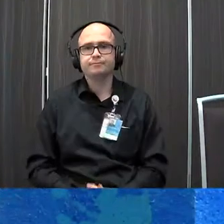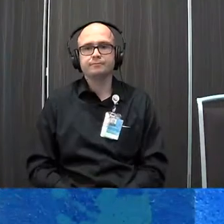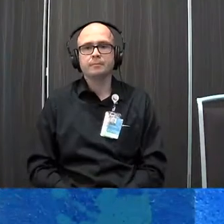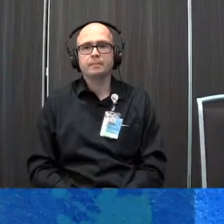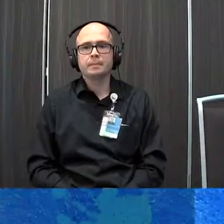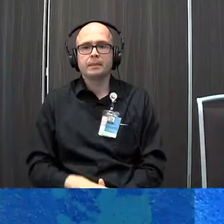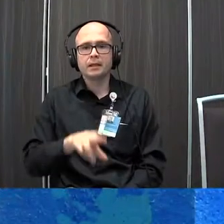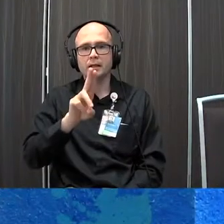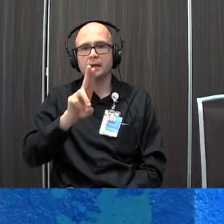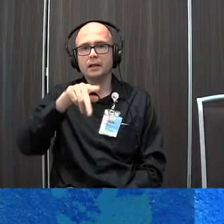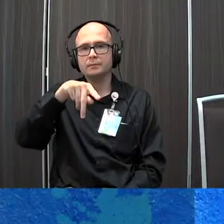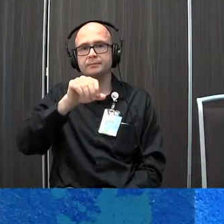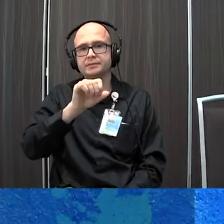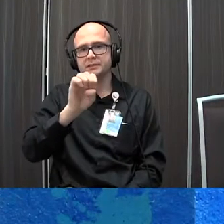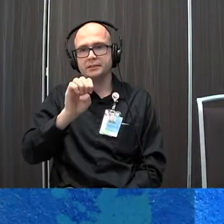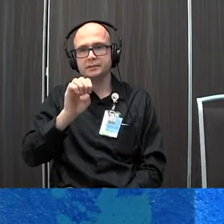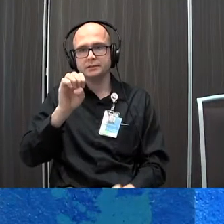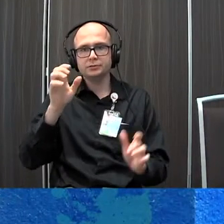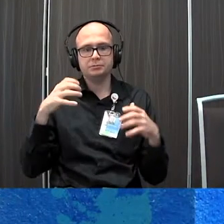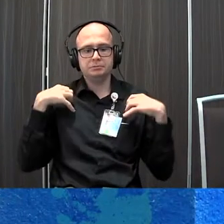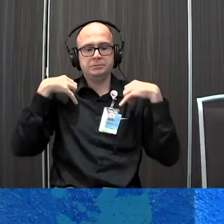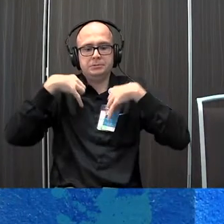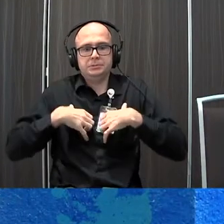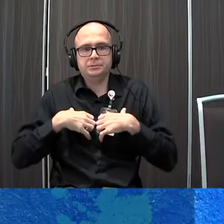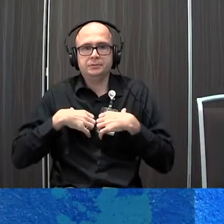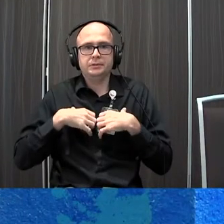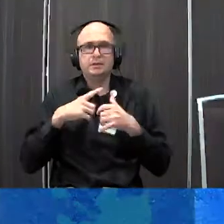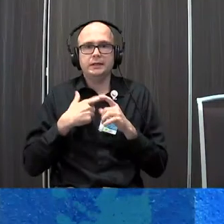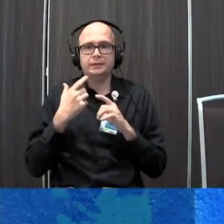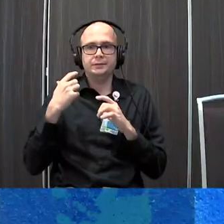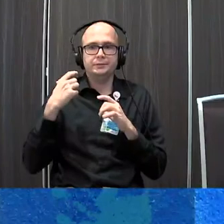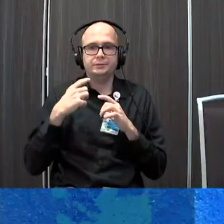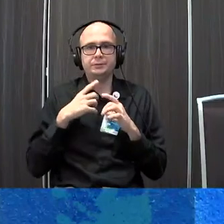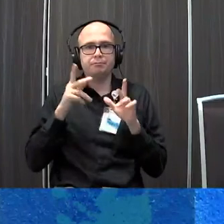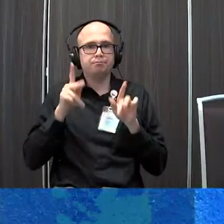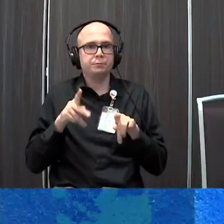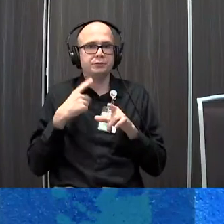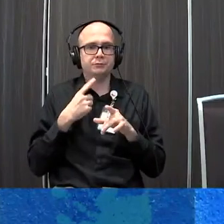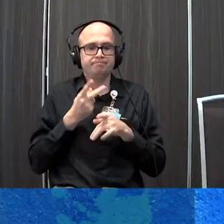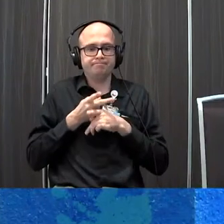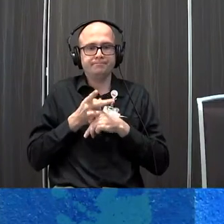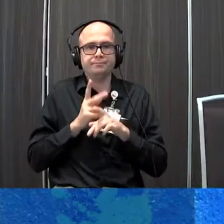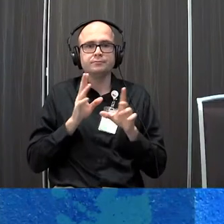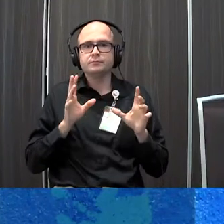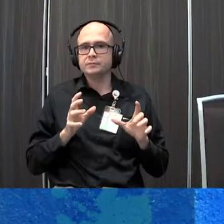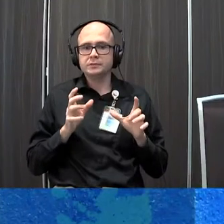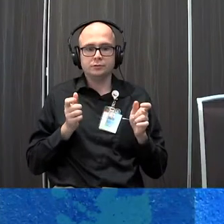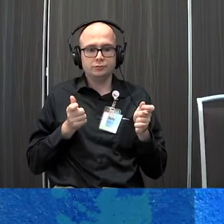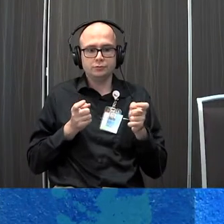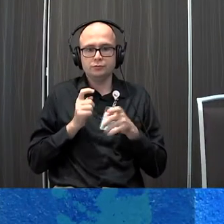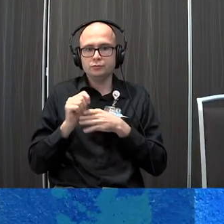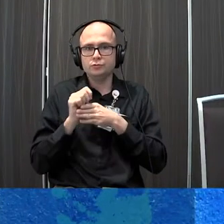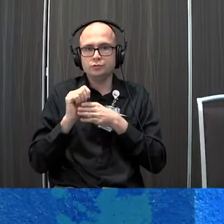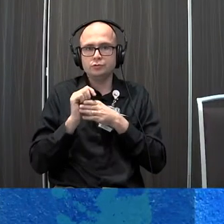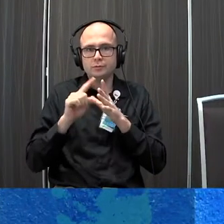the upsea is a harness system that goes on the child and then also straps to the caregiver's waist and you can help to train early